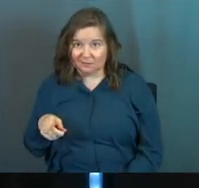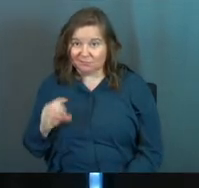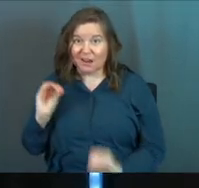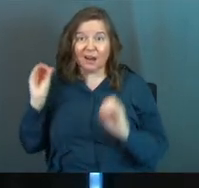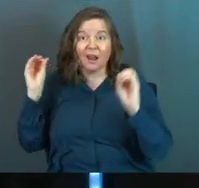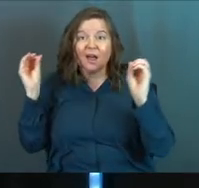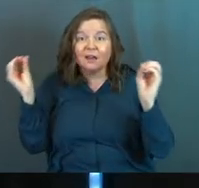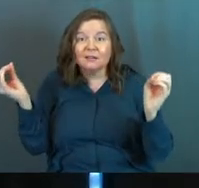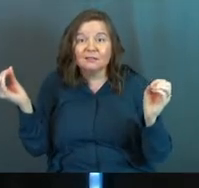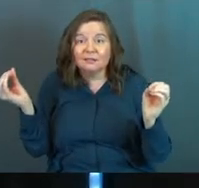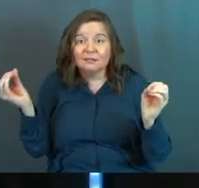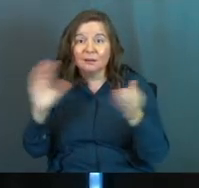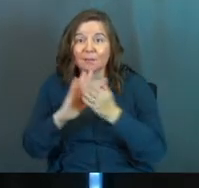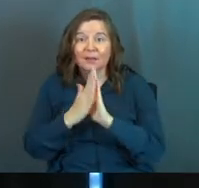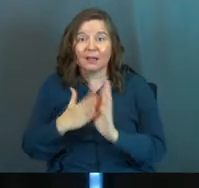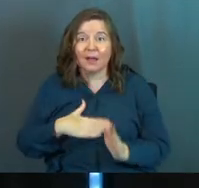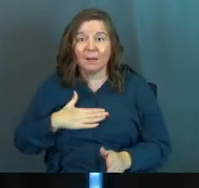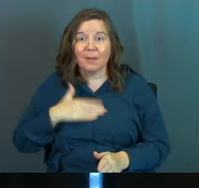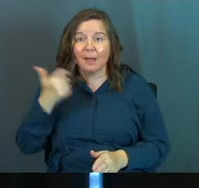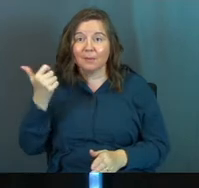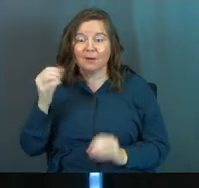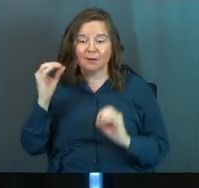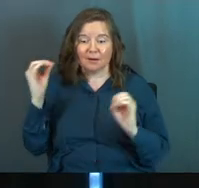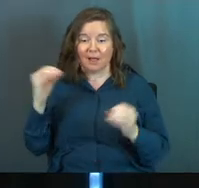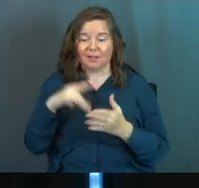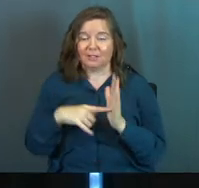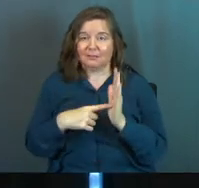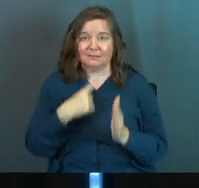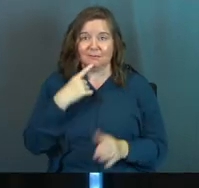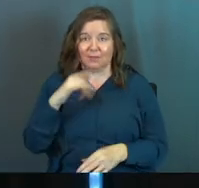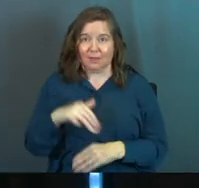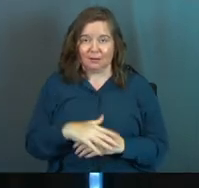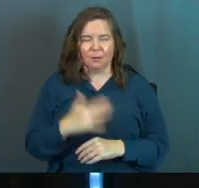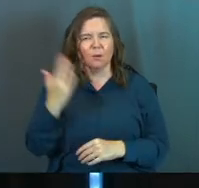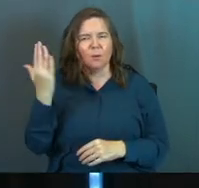None of them. None of the studies go that way.